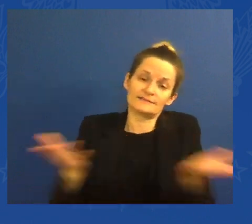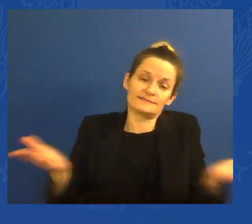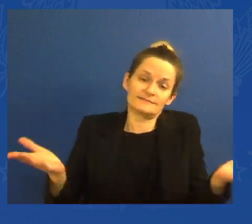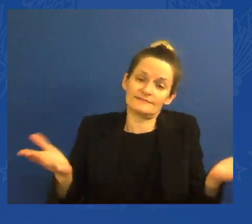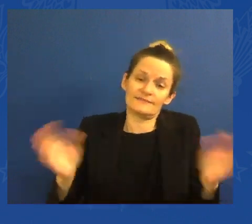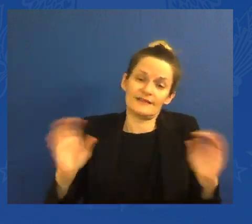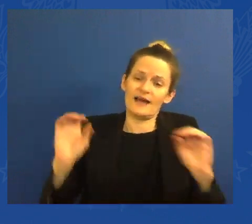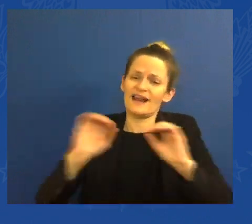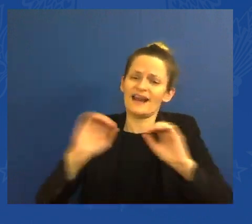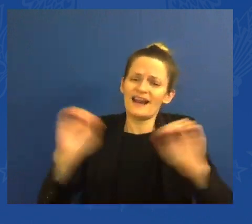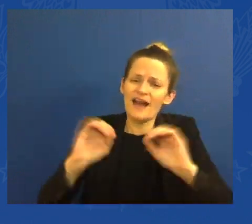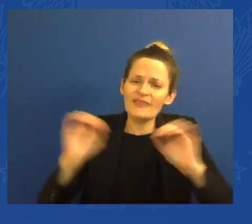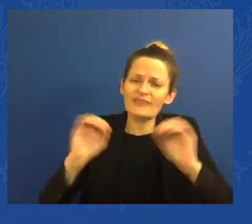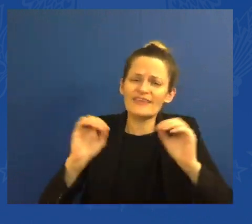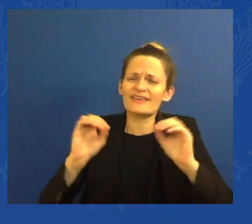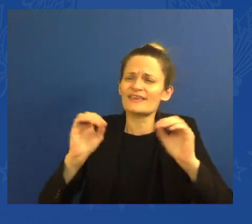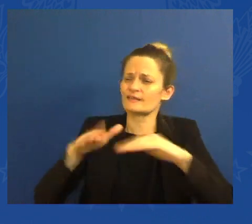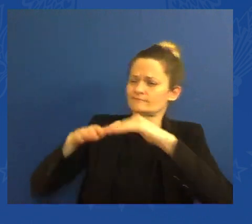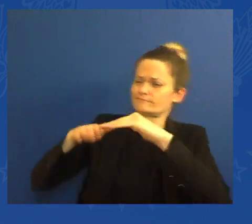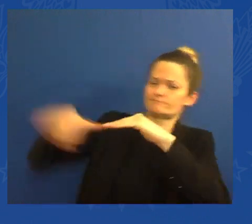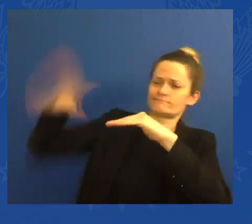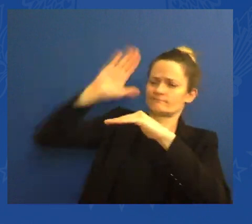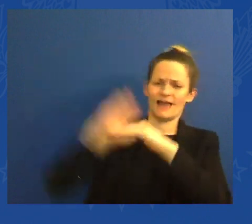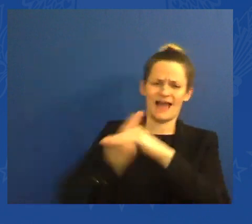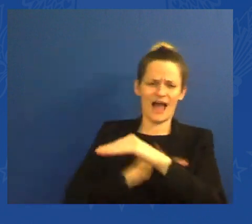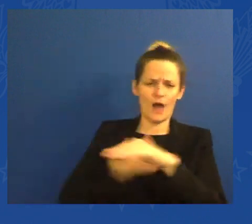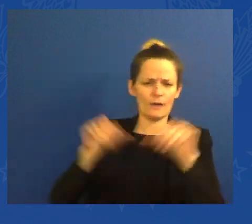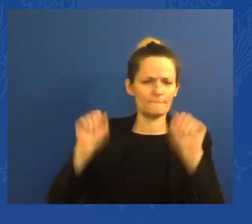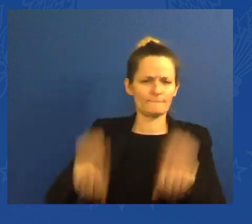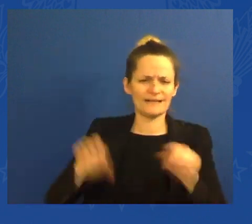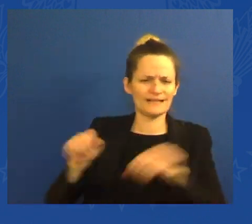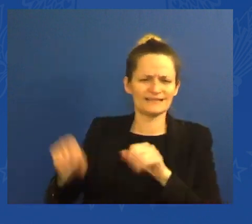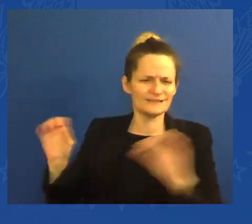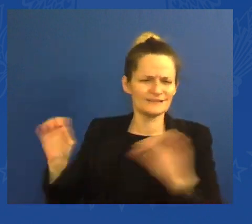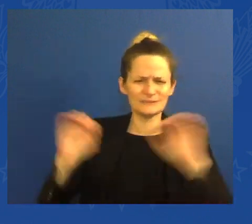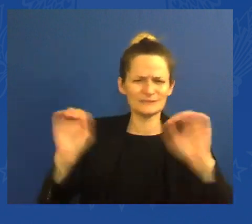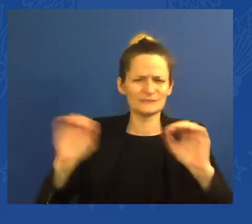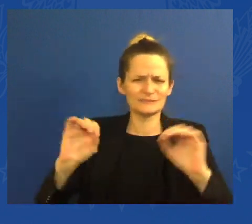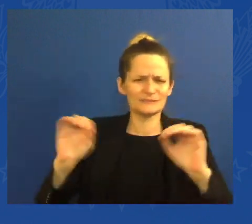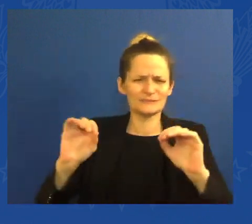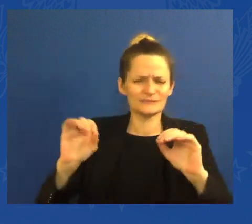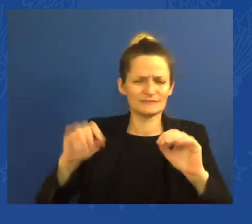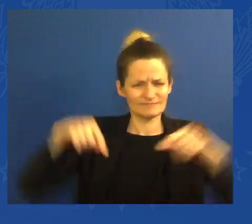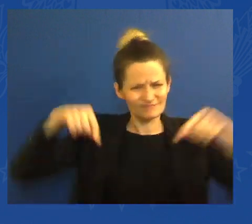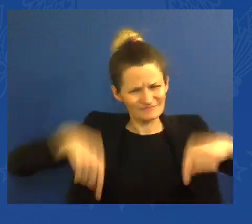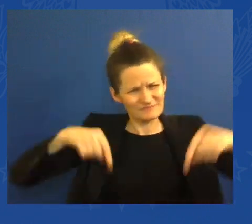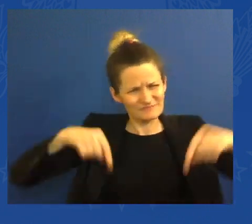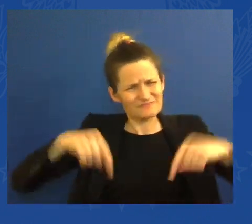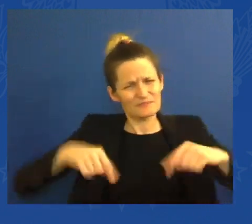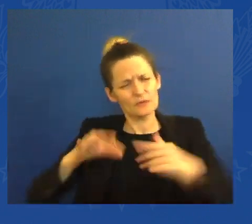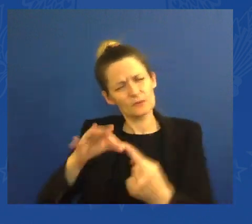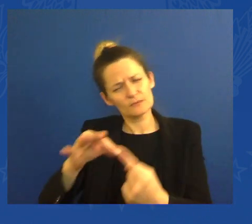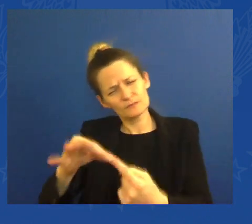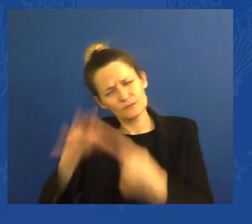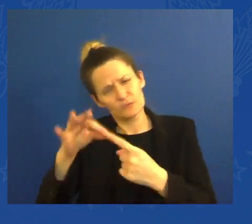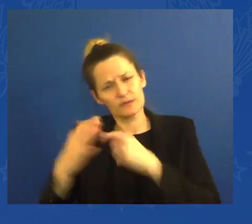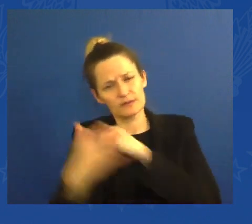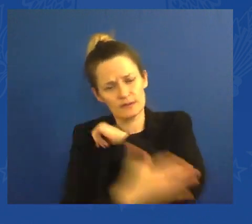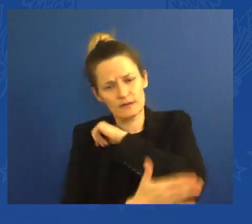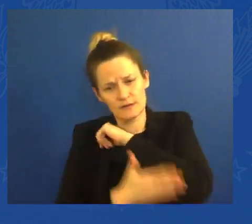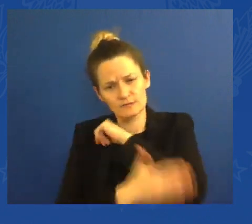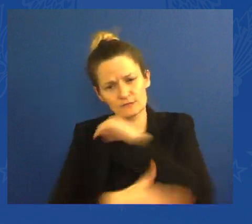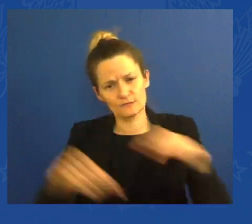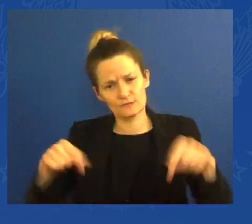We're the most unique nation in the history of the world, and that we're the only nation built on an